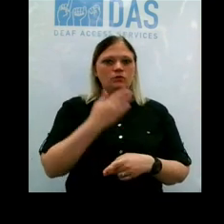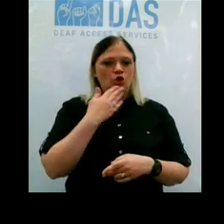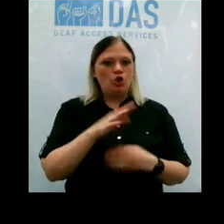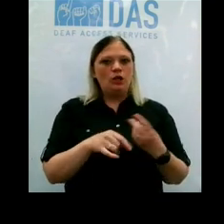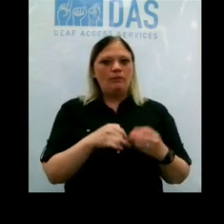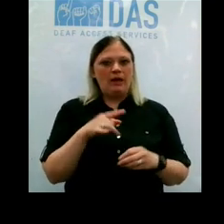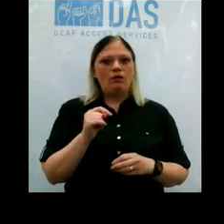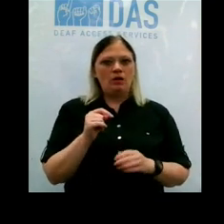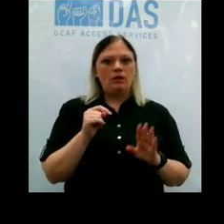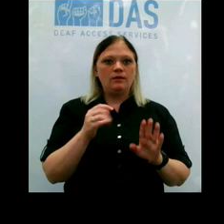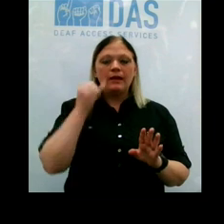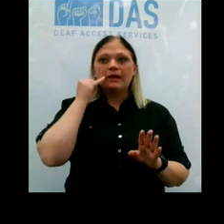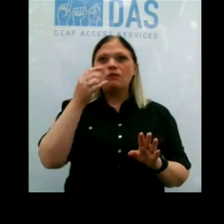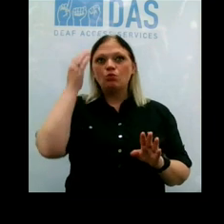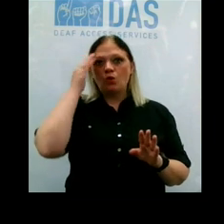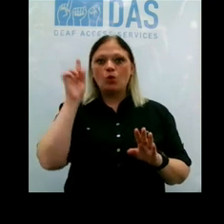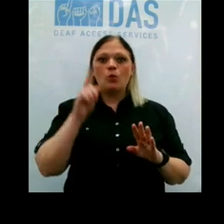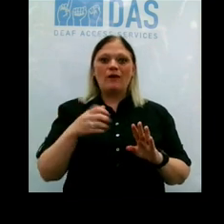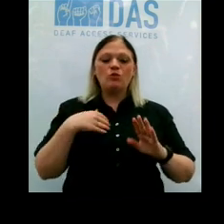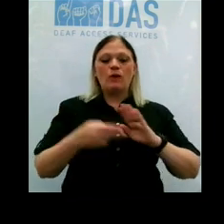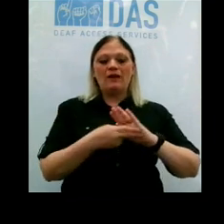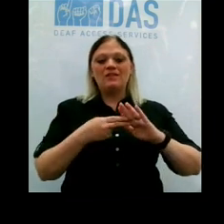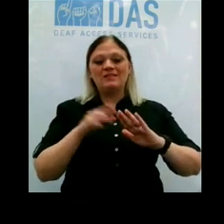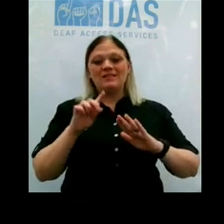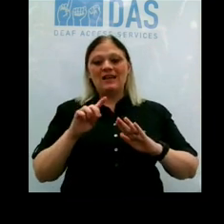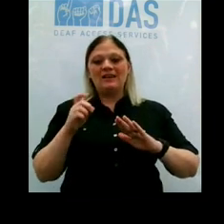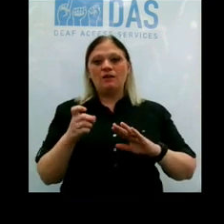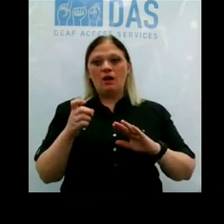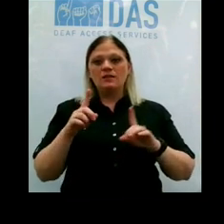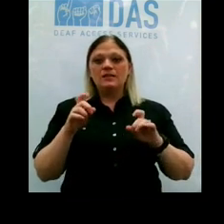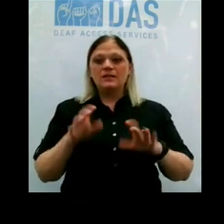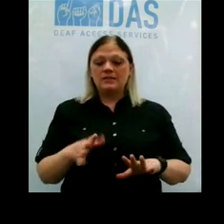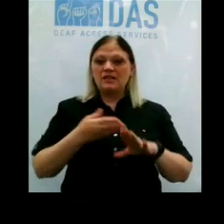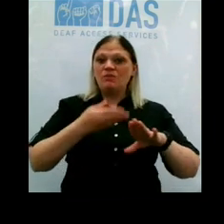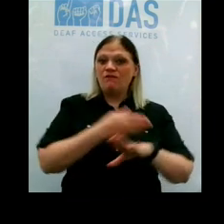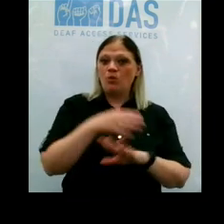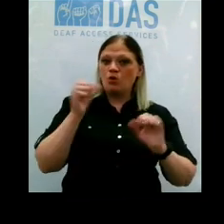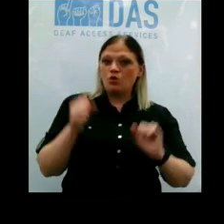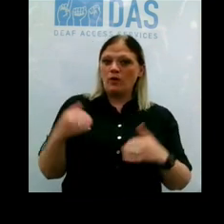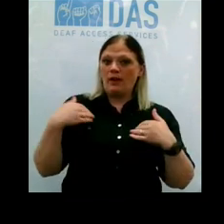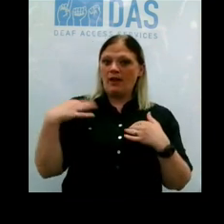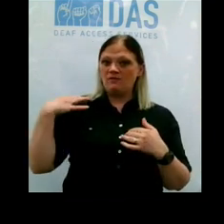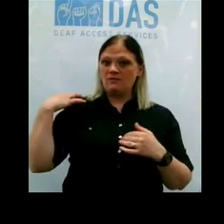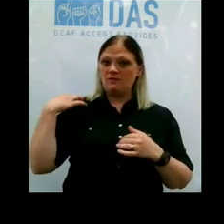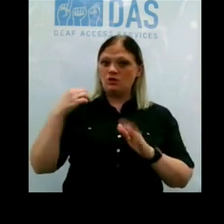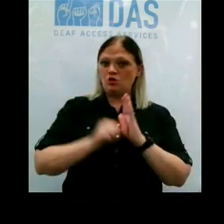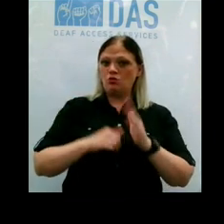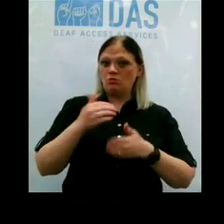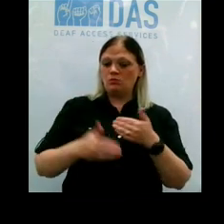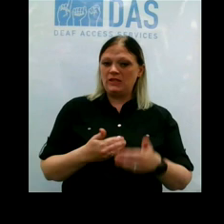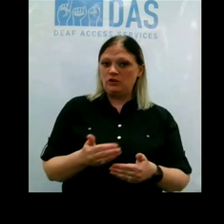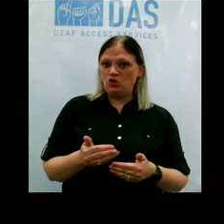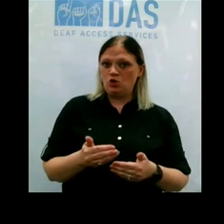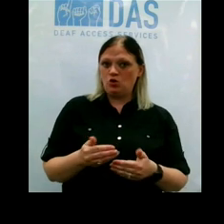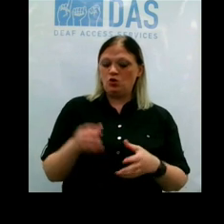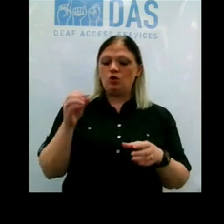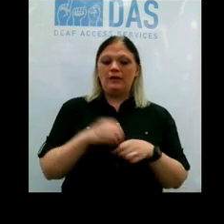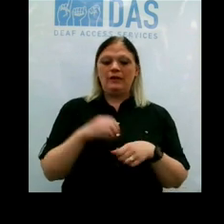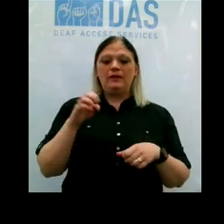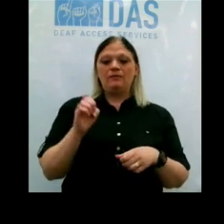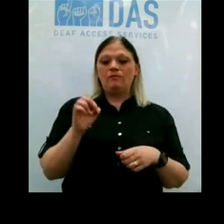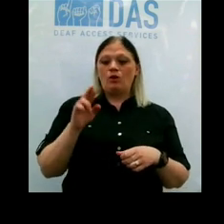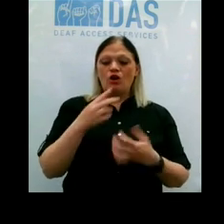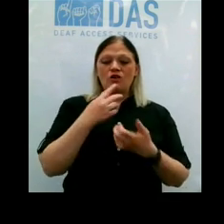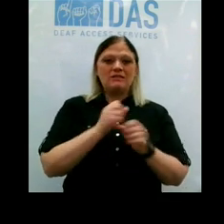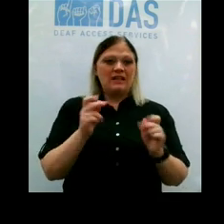you know you have to get a diagnostic test for COVID-19 before you get that procedure done. And our emergency departments